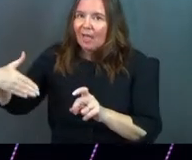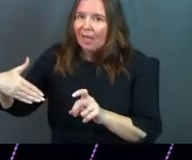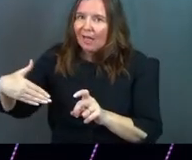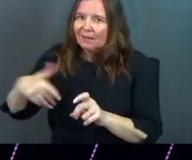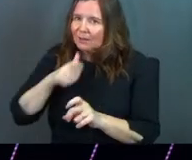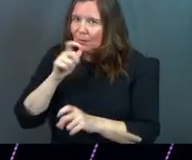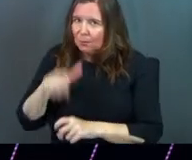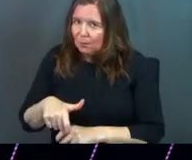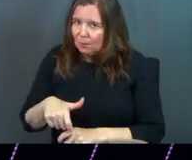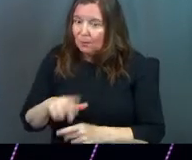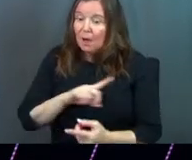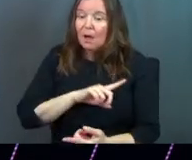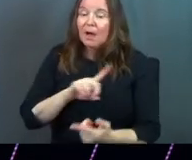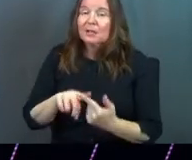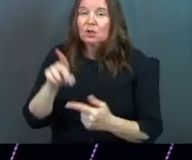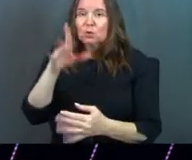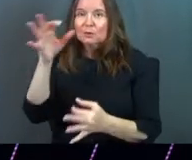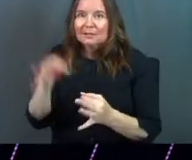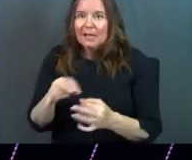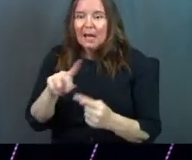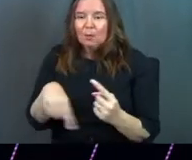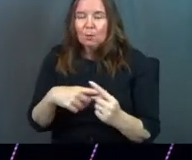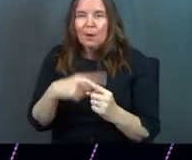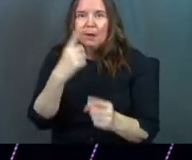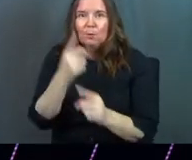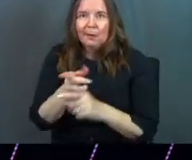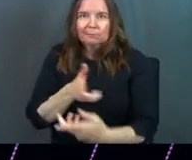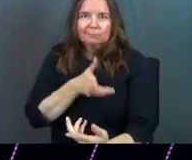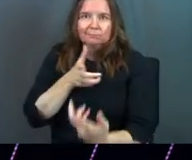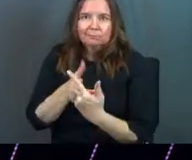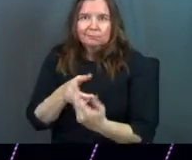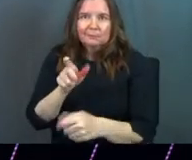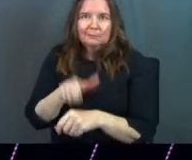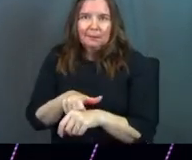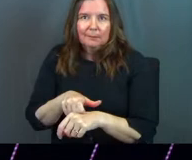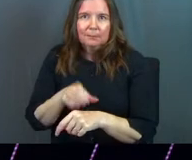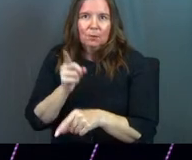God until you determine it's the right time or the right way.